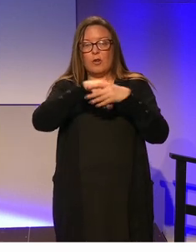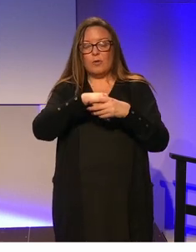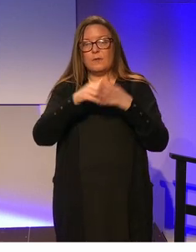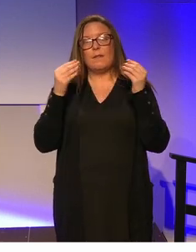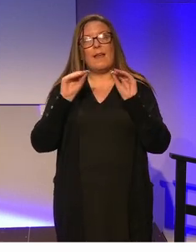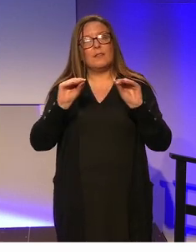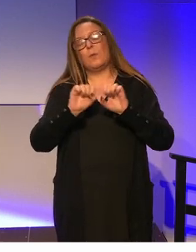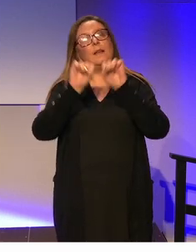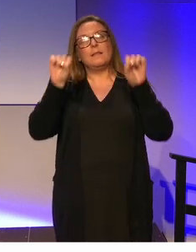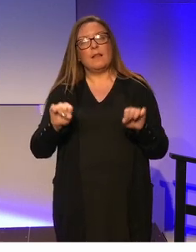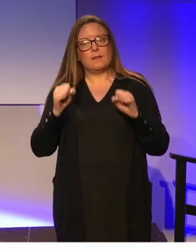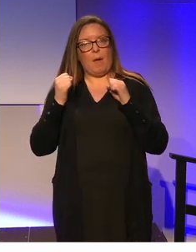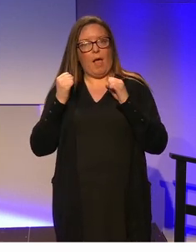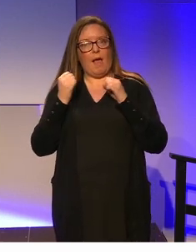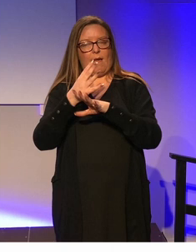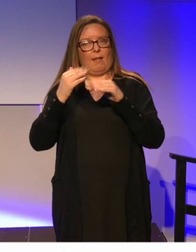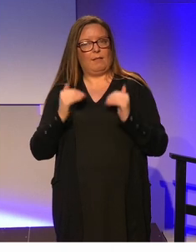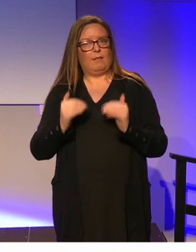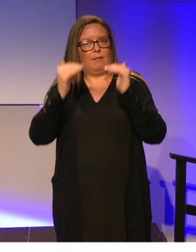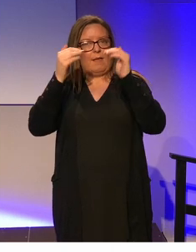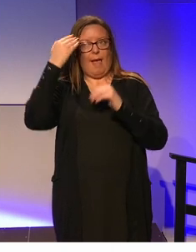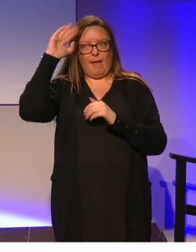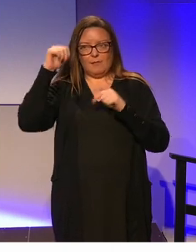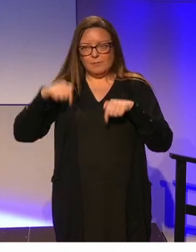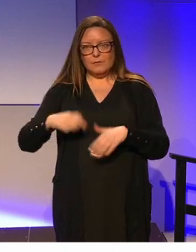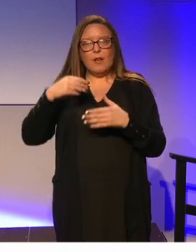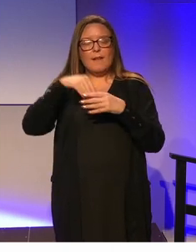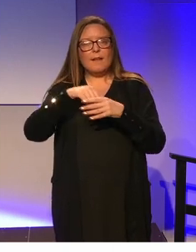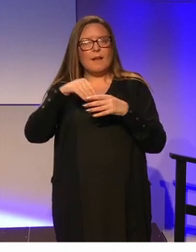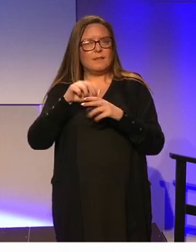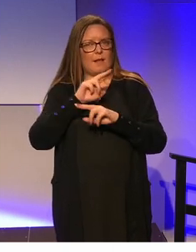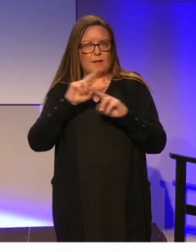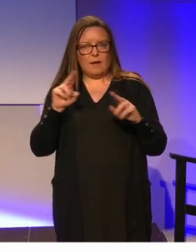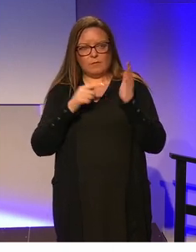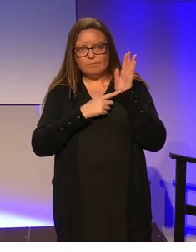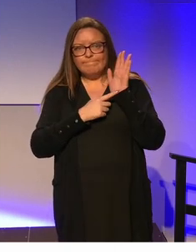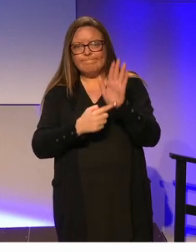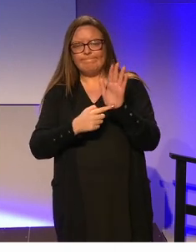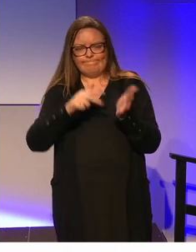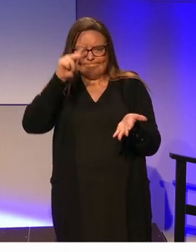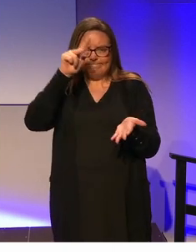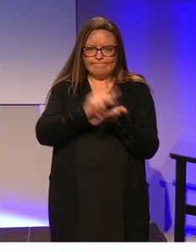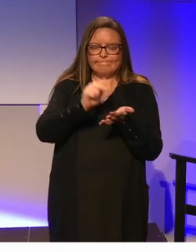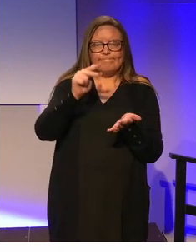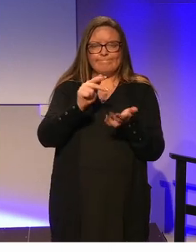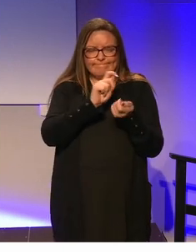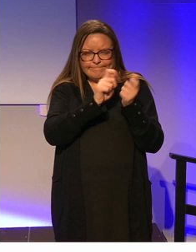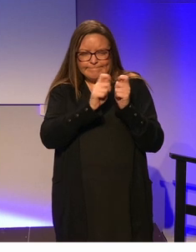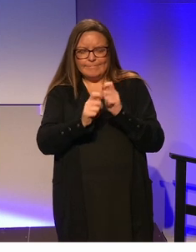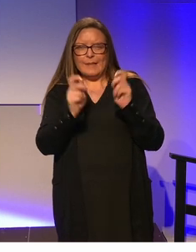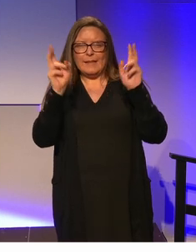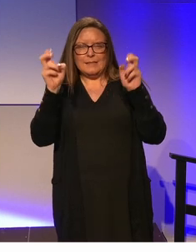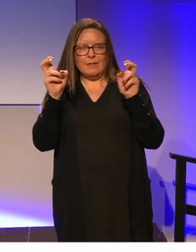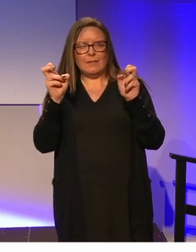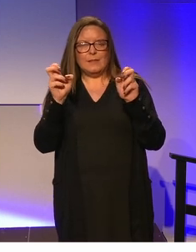all levels. In the Irish context, inclusive education, as we know, has not been explicitly defined in legislation or a definition